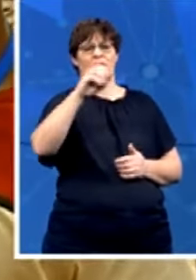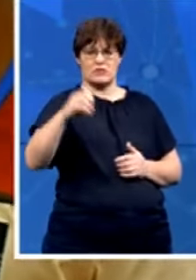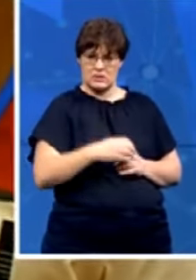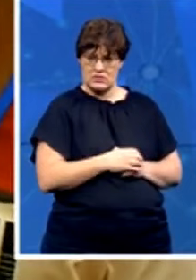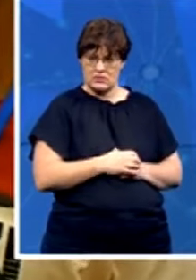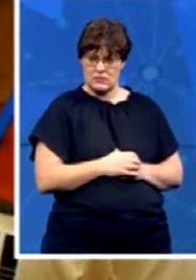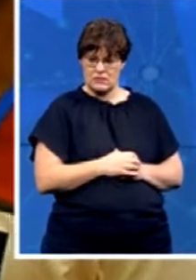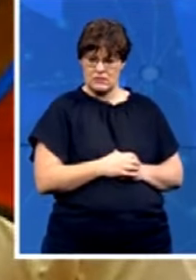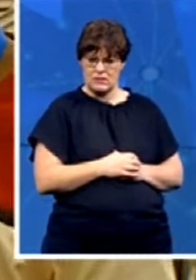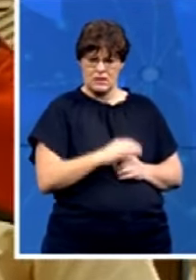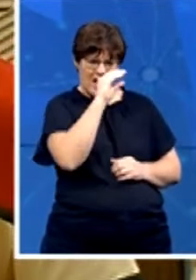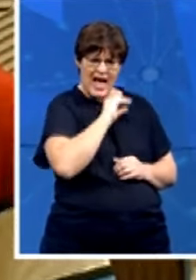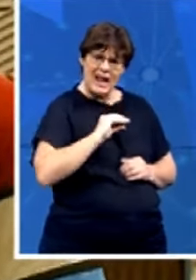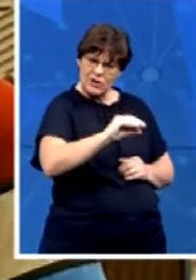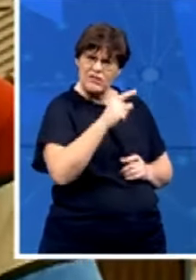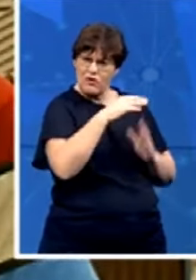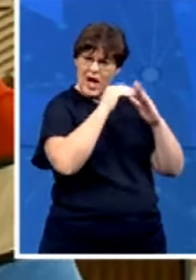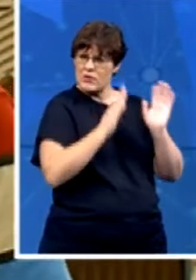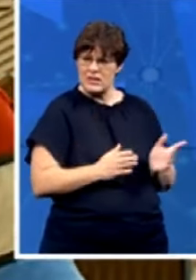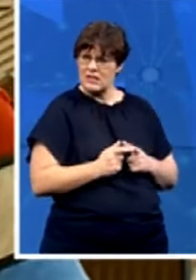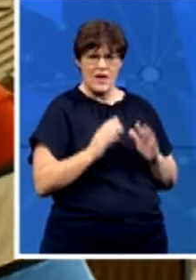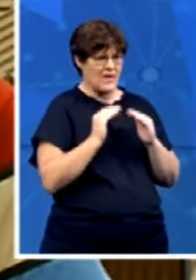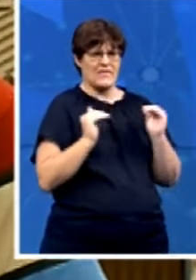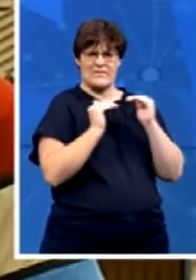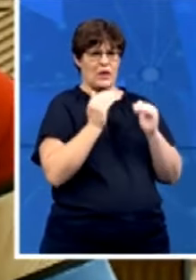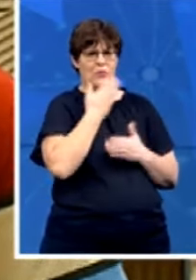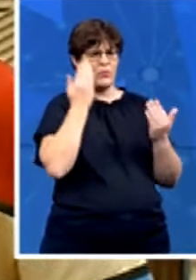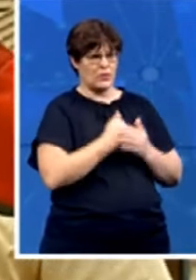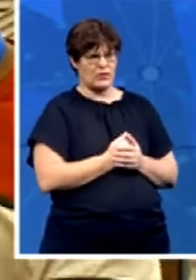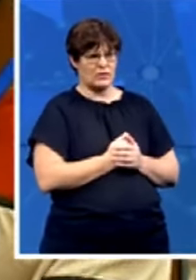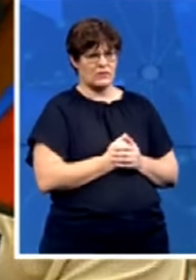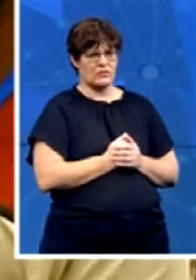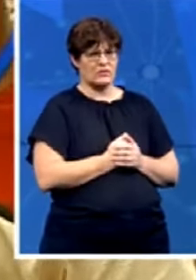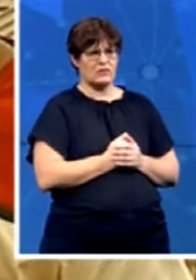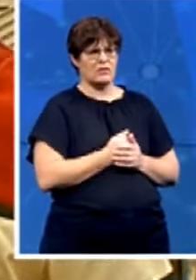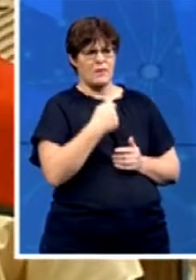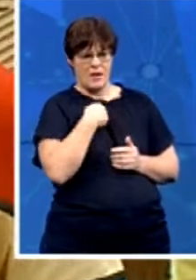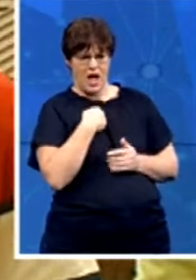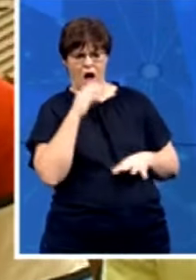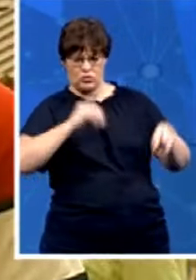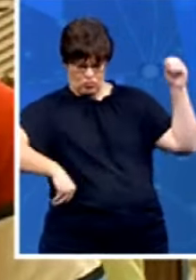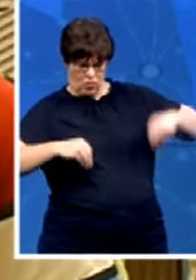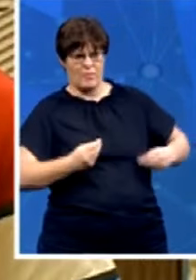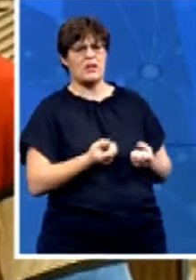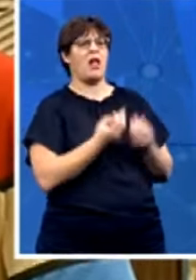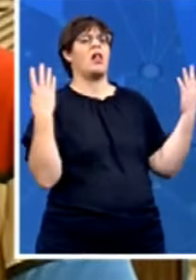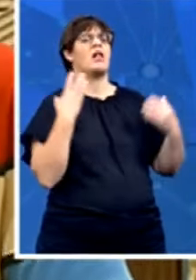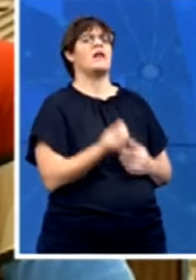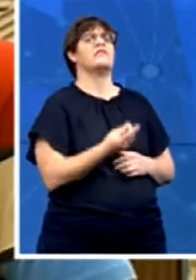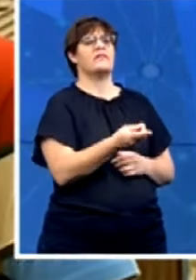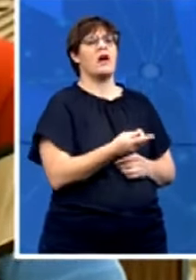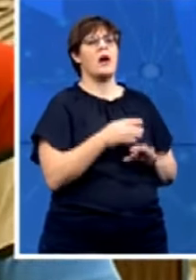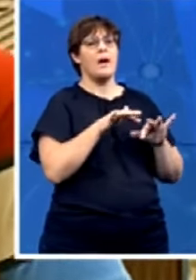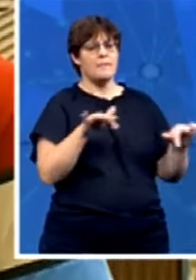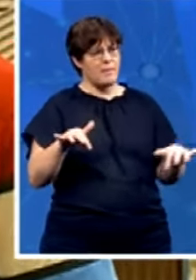this housing was not failing so our place have little bit lot of corruptions and even our people they put hope on me for